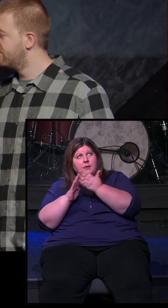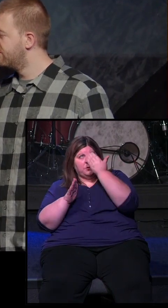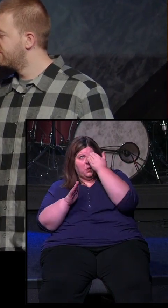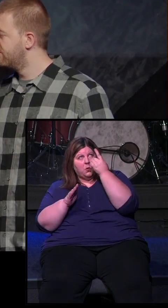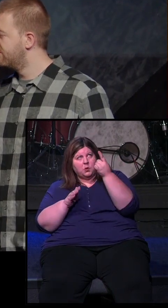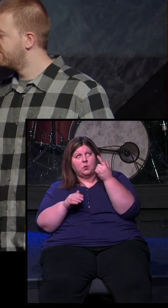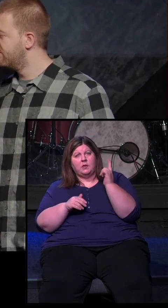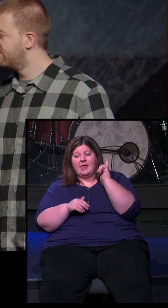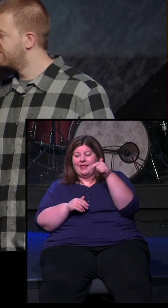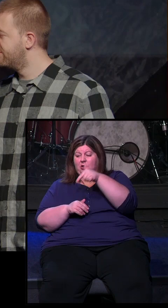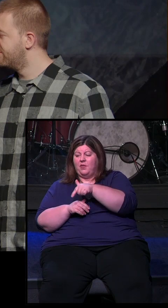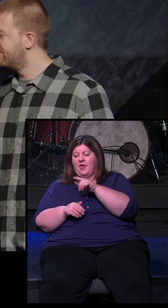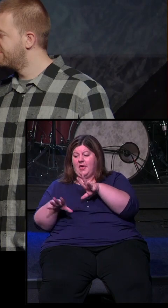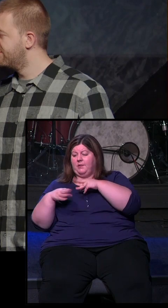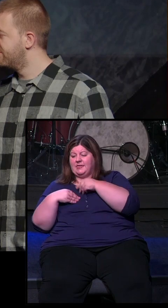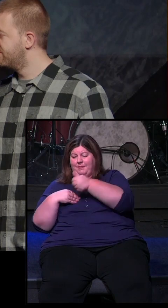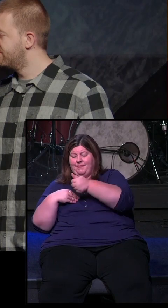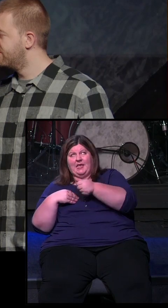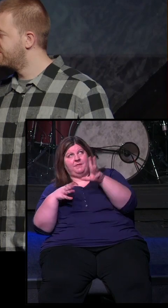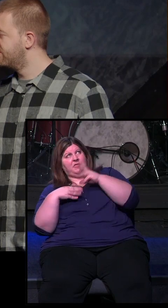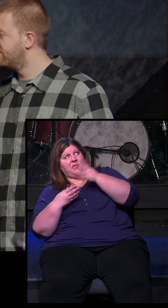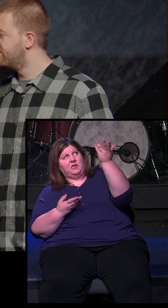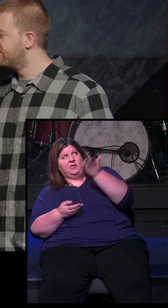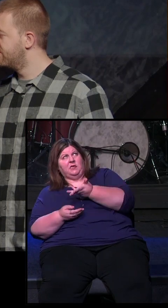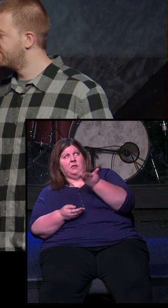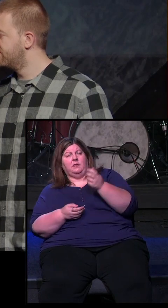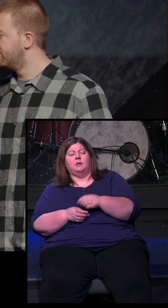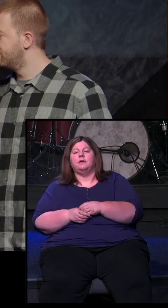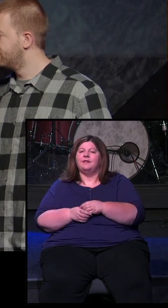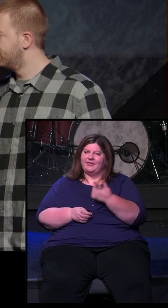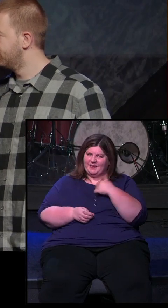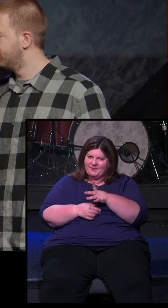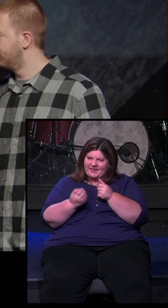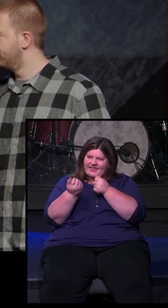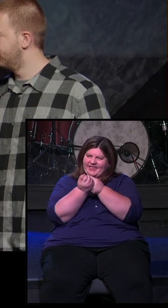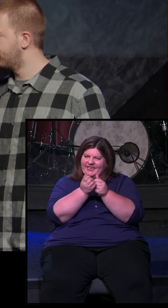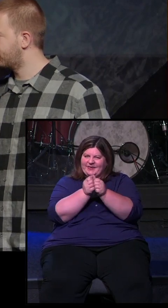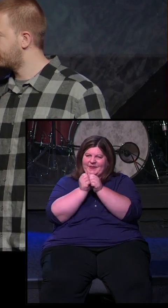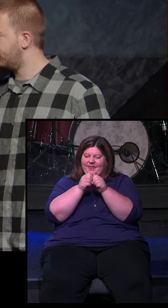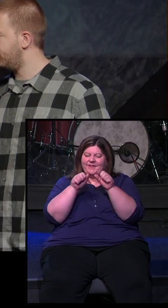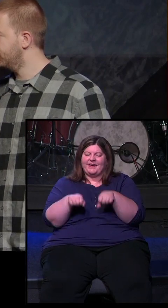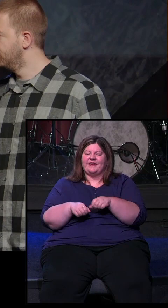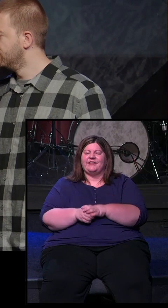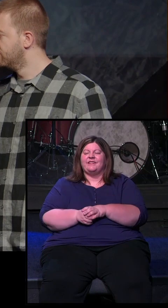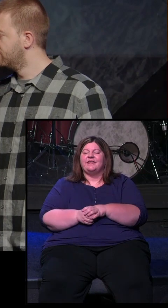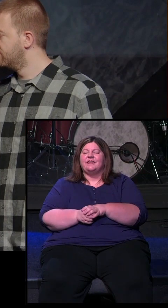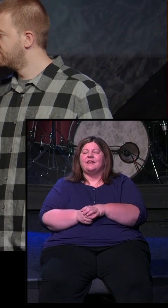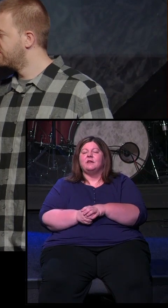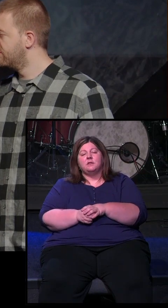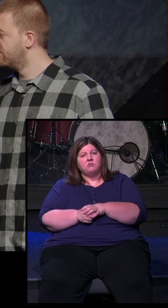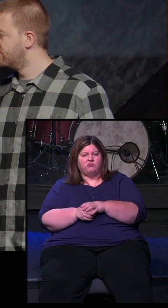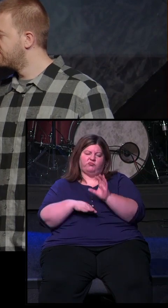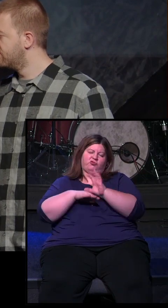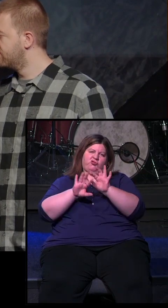day they say yes to you for their very selves. And we get to be a part of that, not only as the